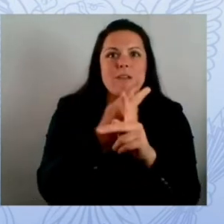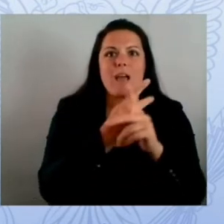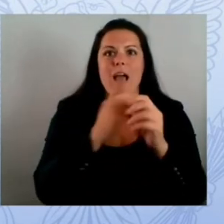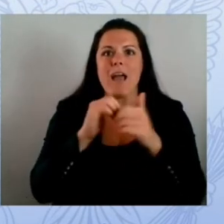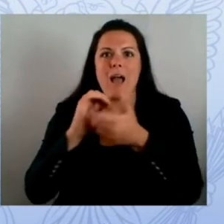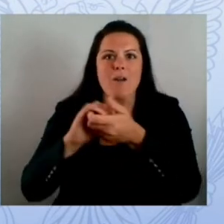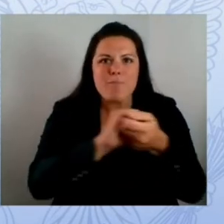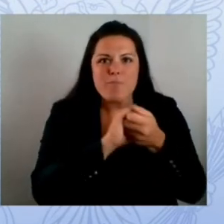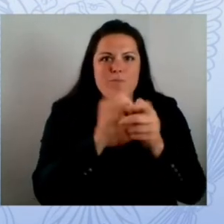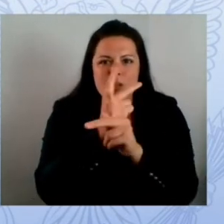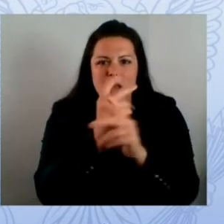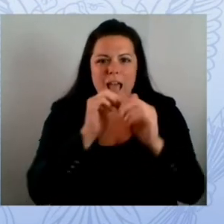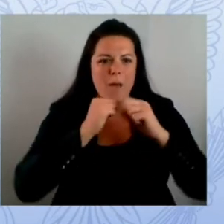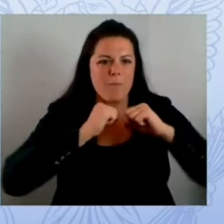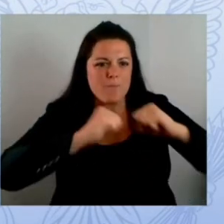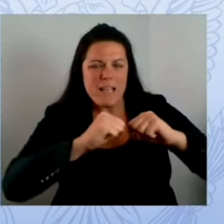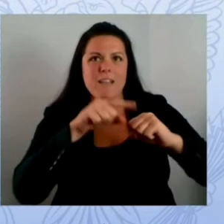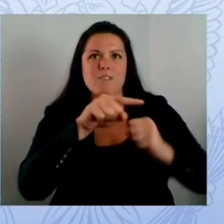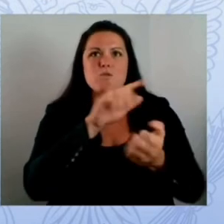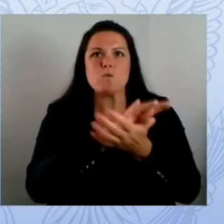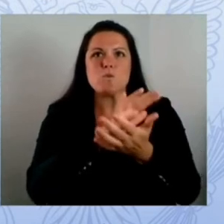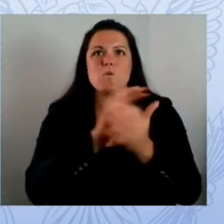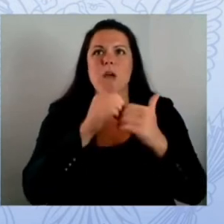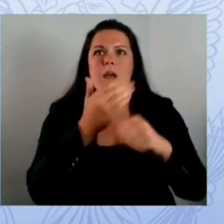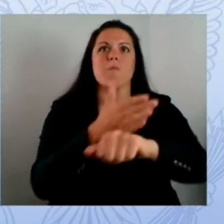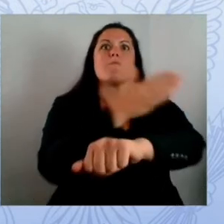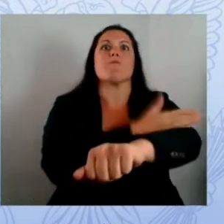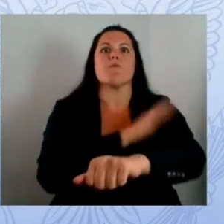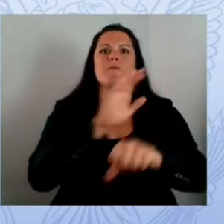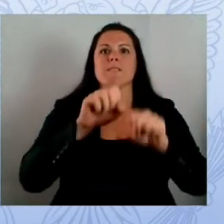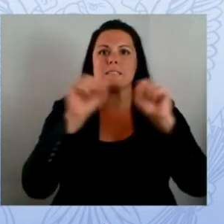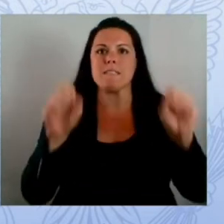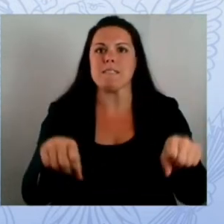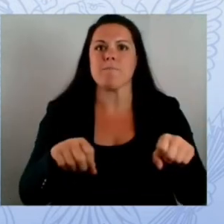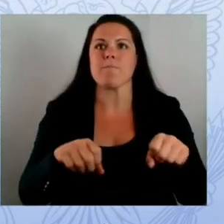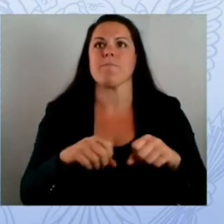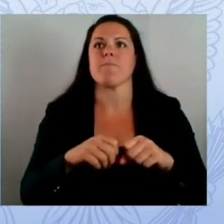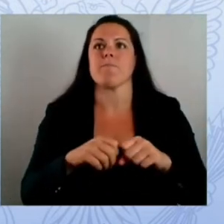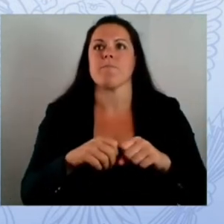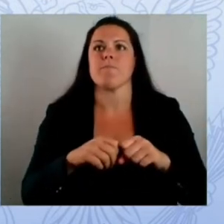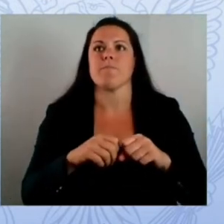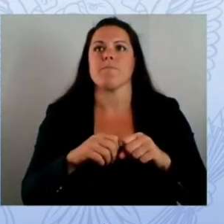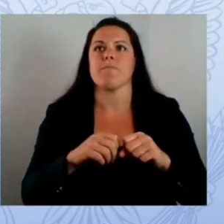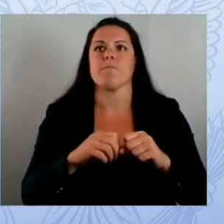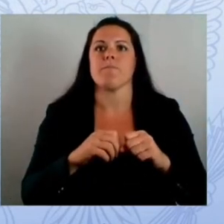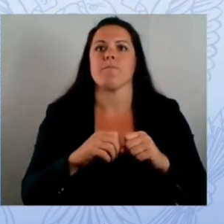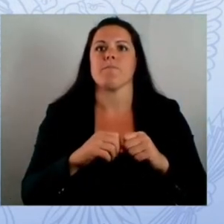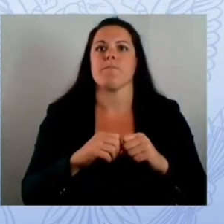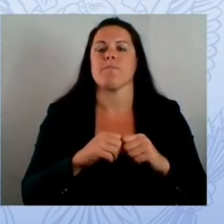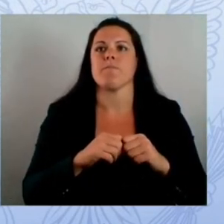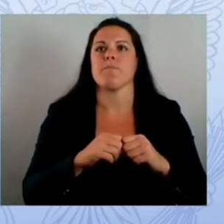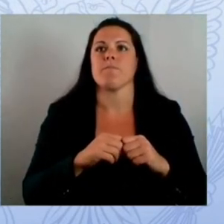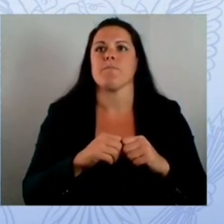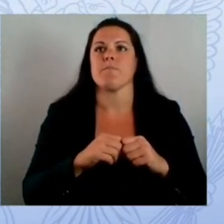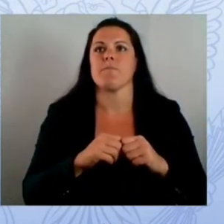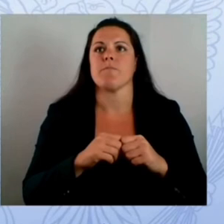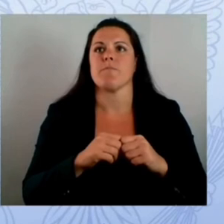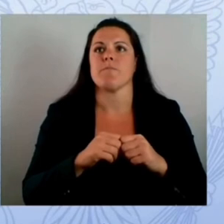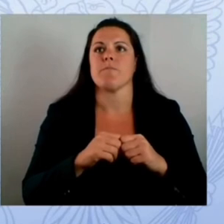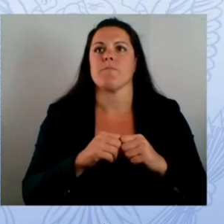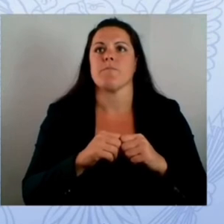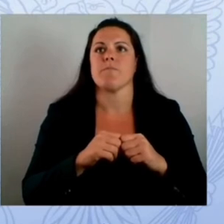of our systems more often than not it is not necessarily the extreme expertise of the cyber terrorist